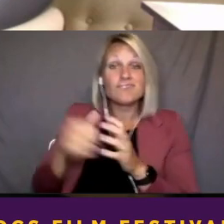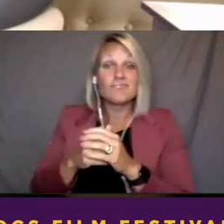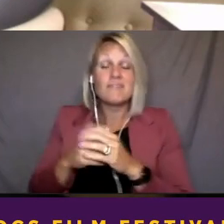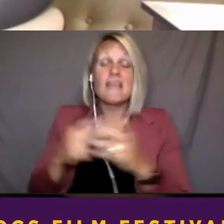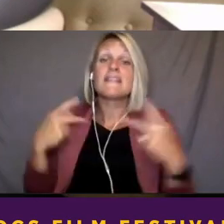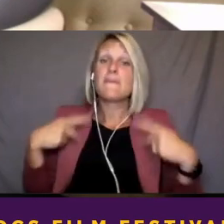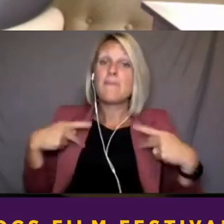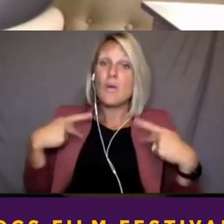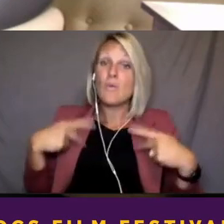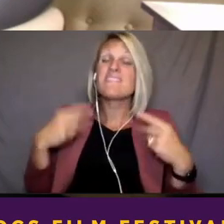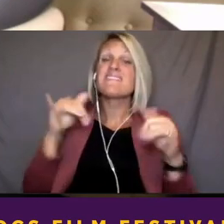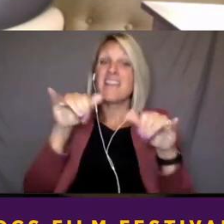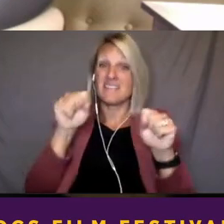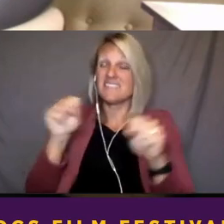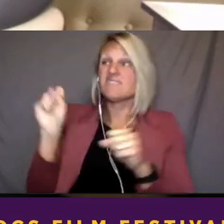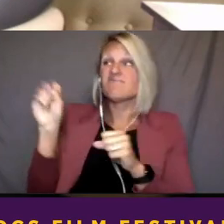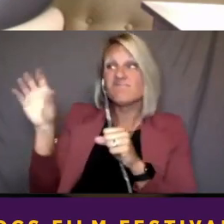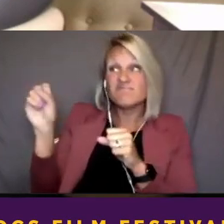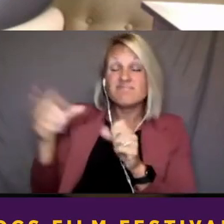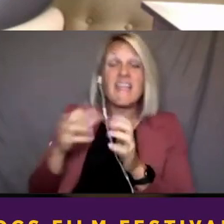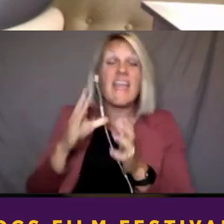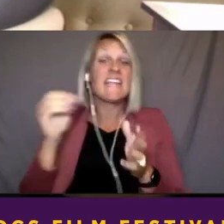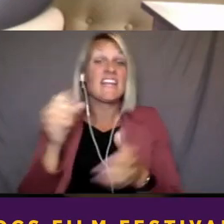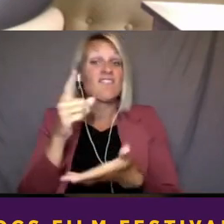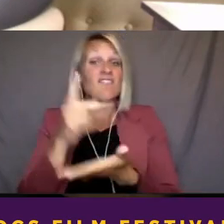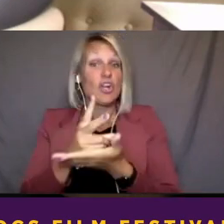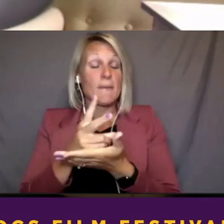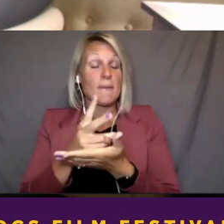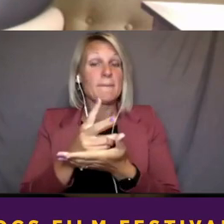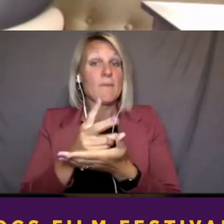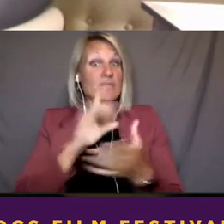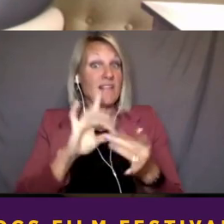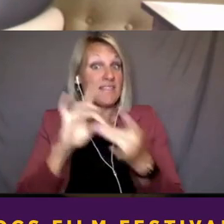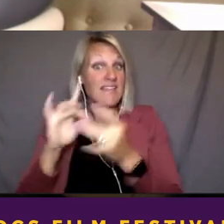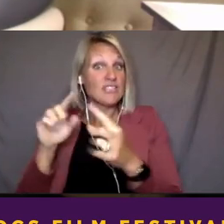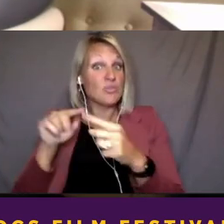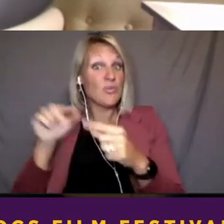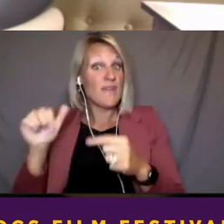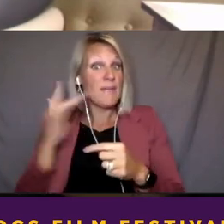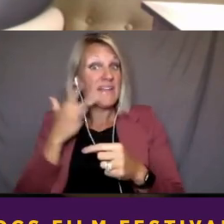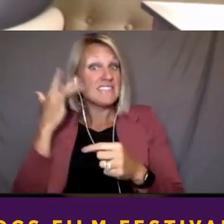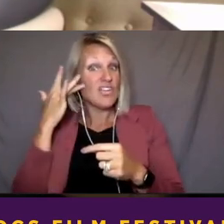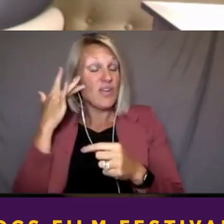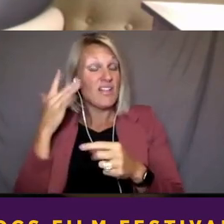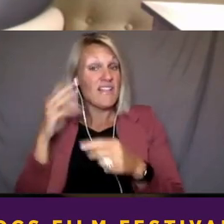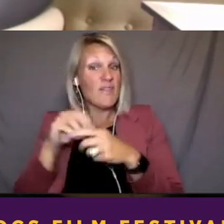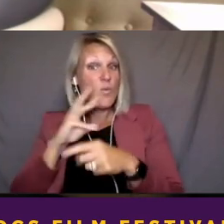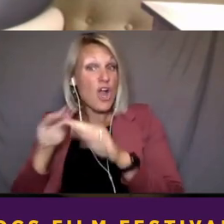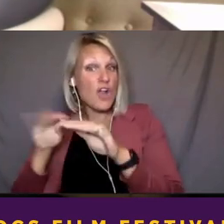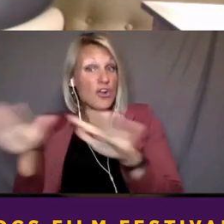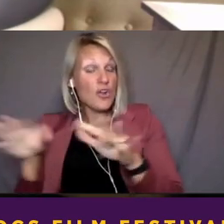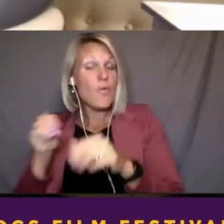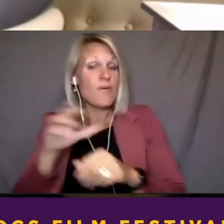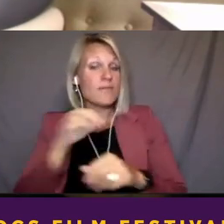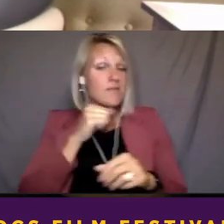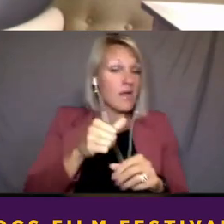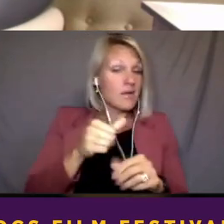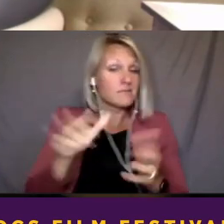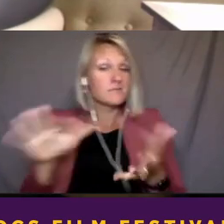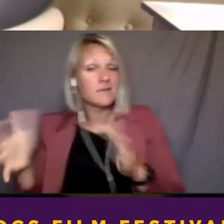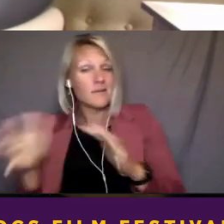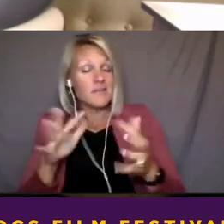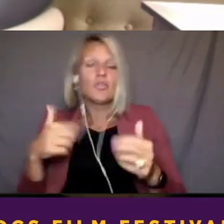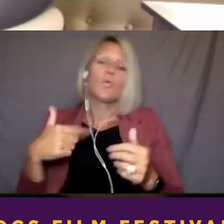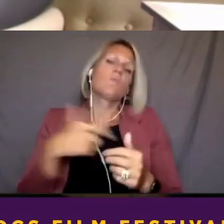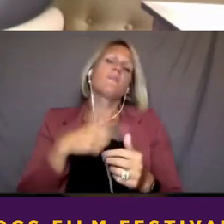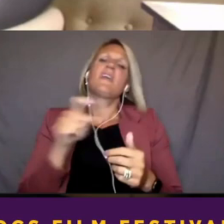to confirm that it may or may not be linked to this bacterial outbreak, you know, and so we just had to have